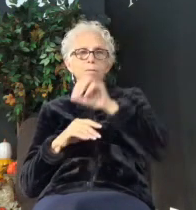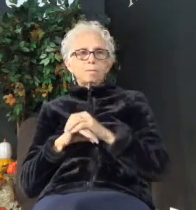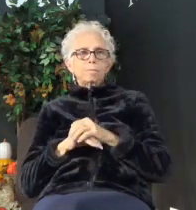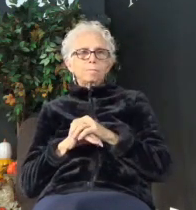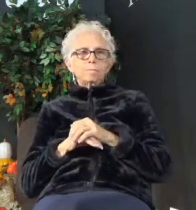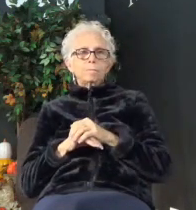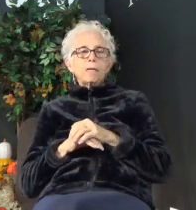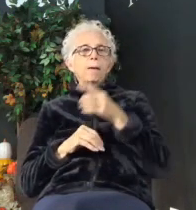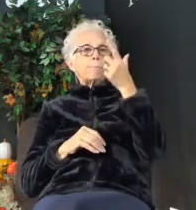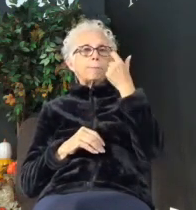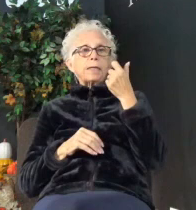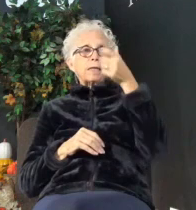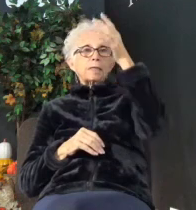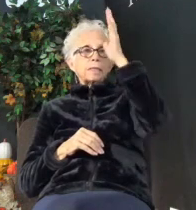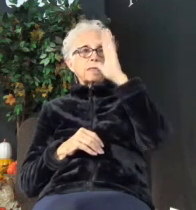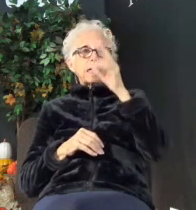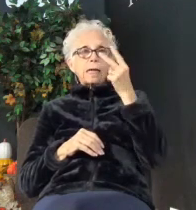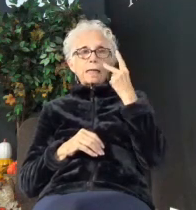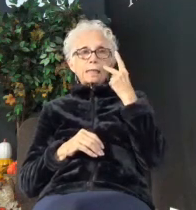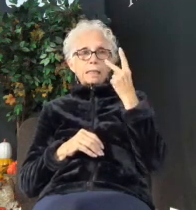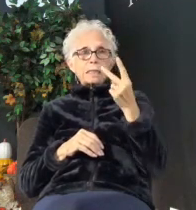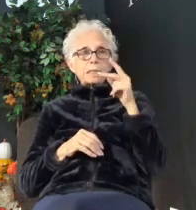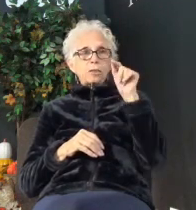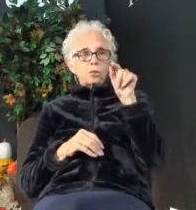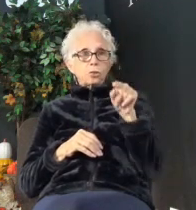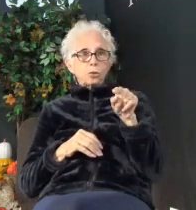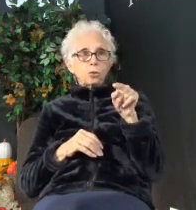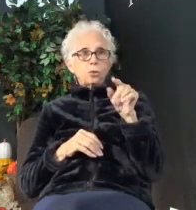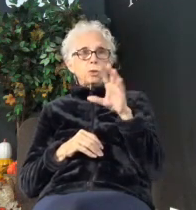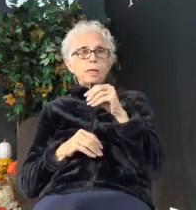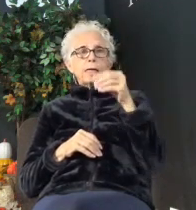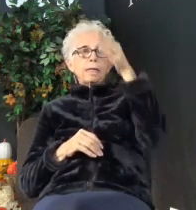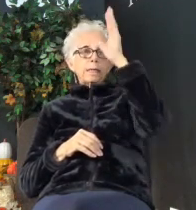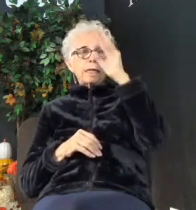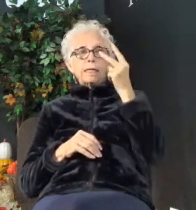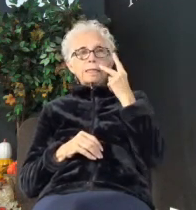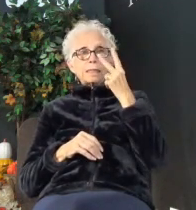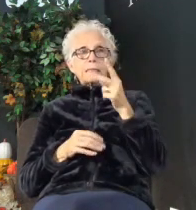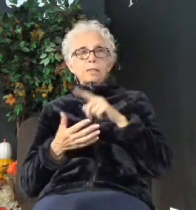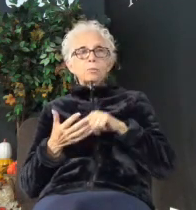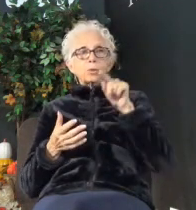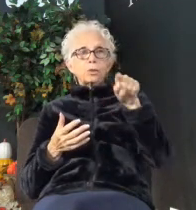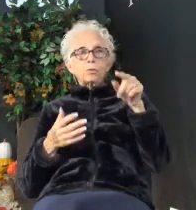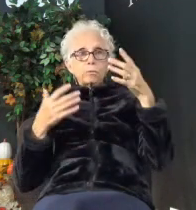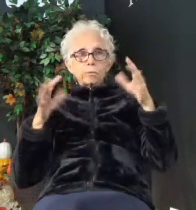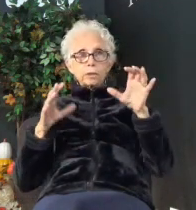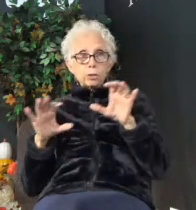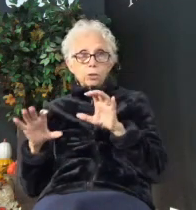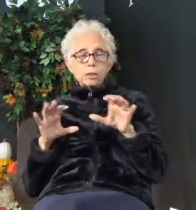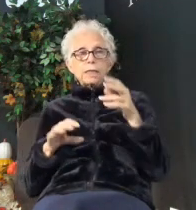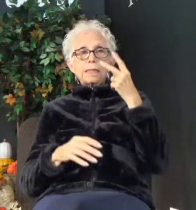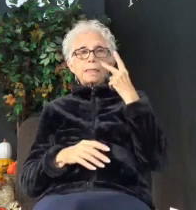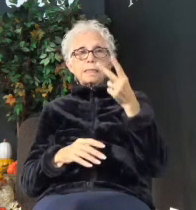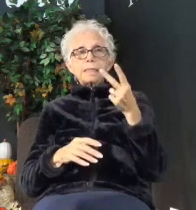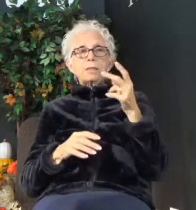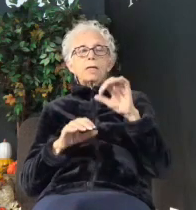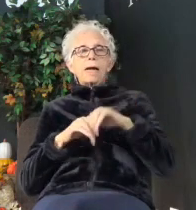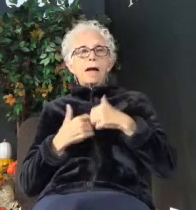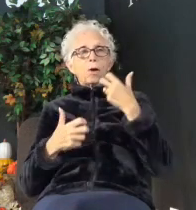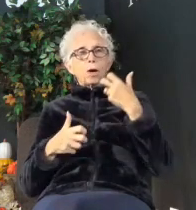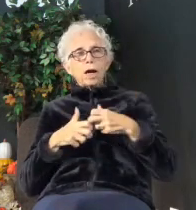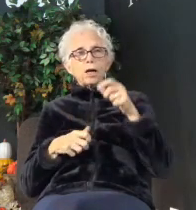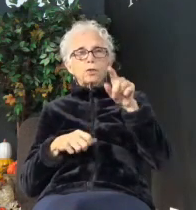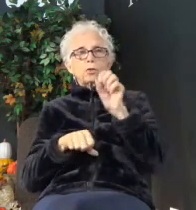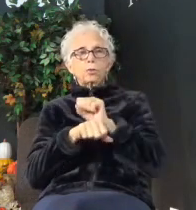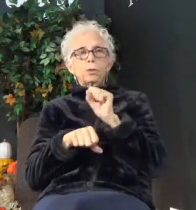Because God sees you and God sees what you do. He sees how hard you work and